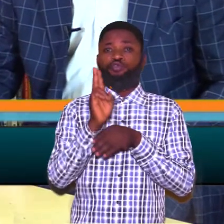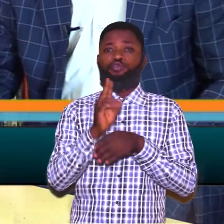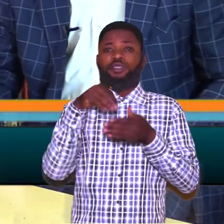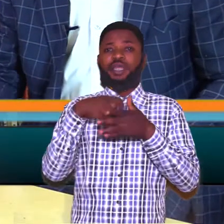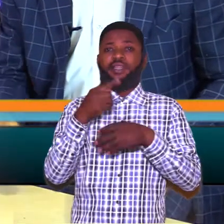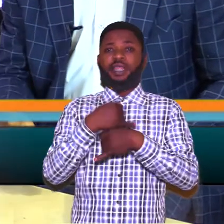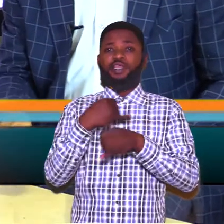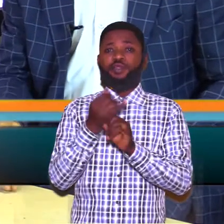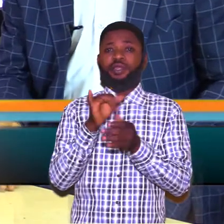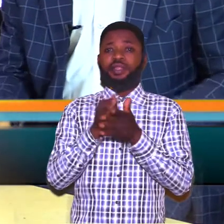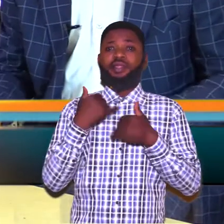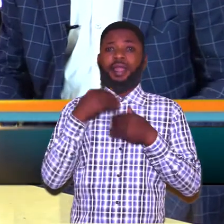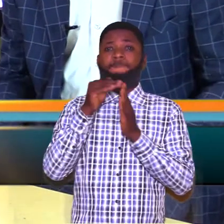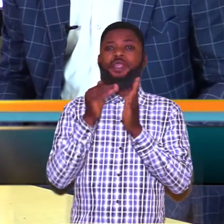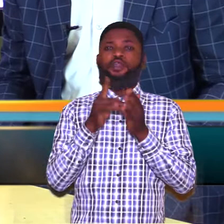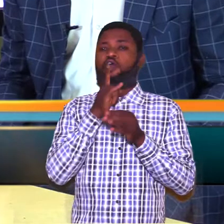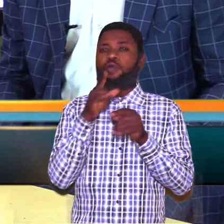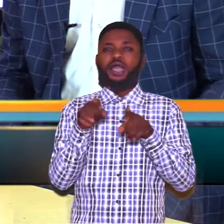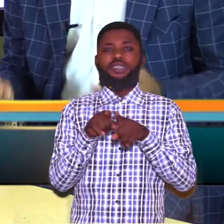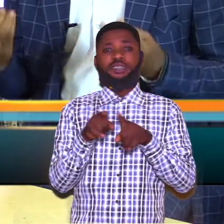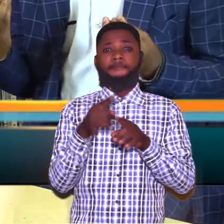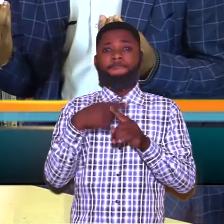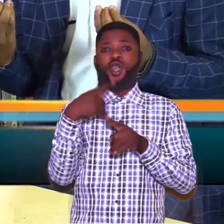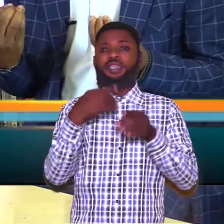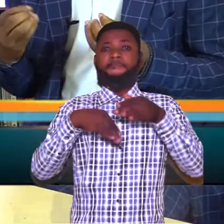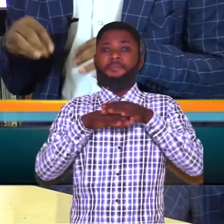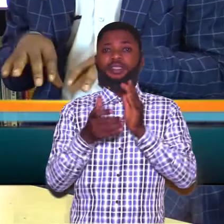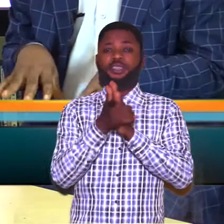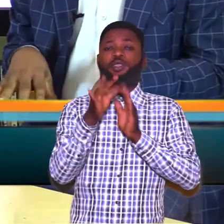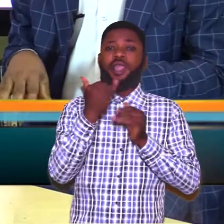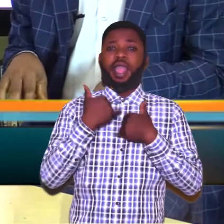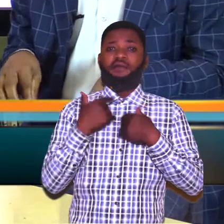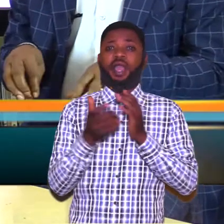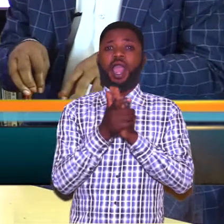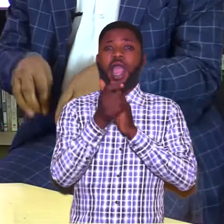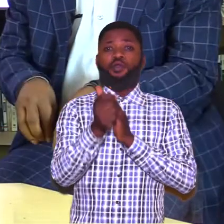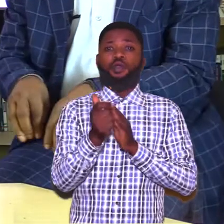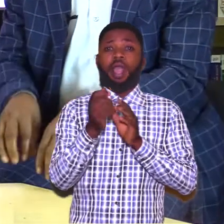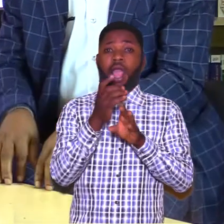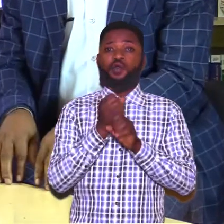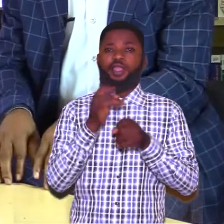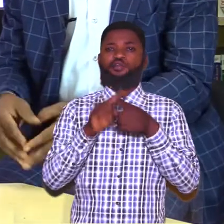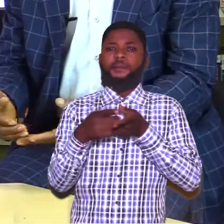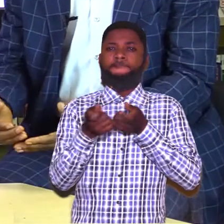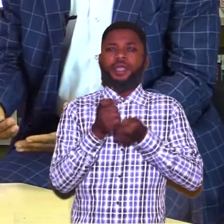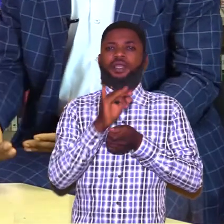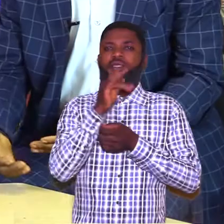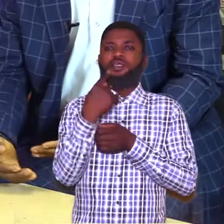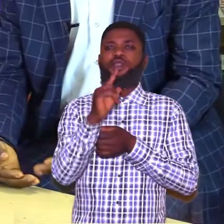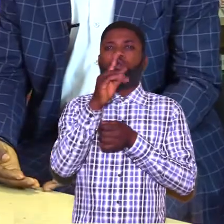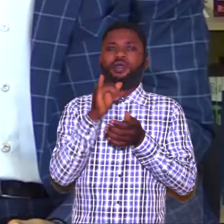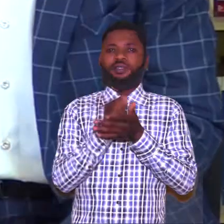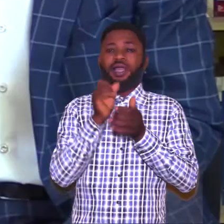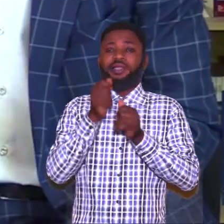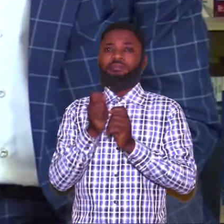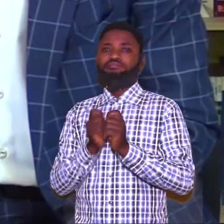industries i've mentioned they are not the same um but the basic skill they have acquired yes to manage the school is the one